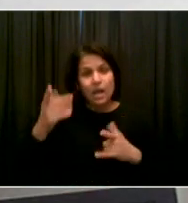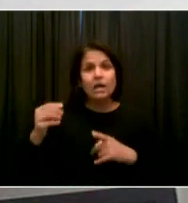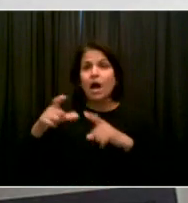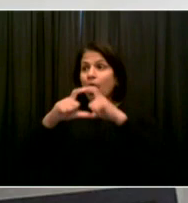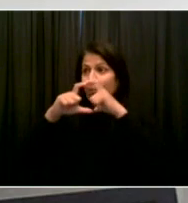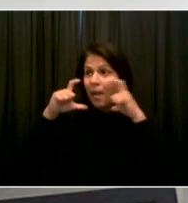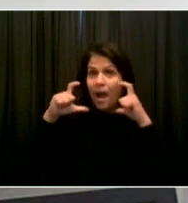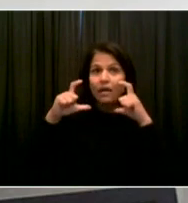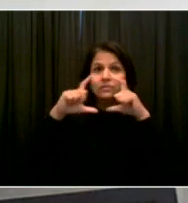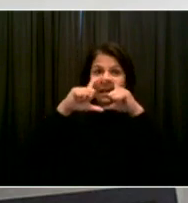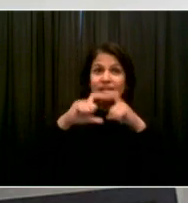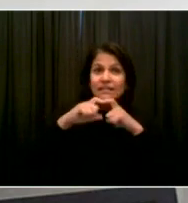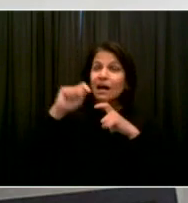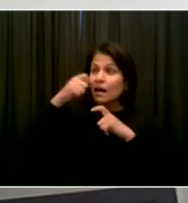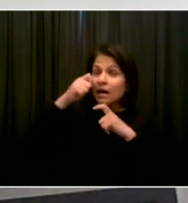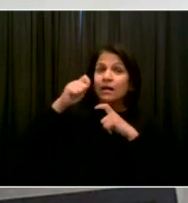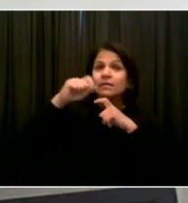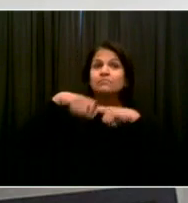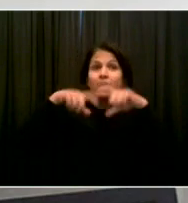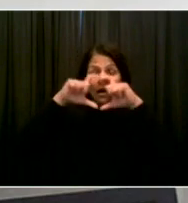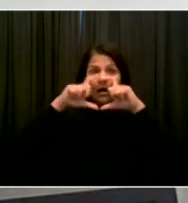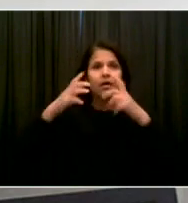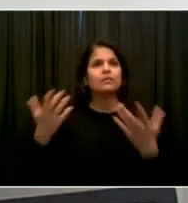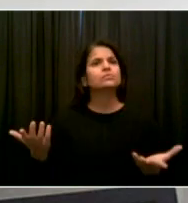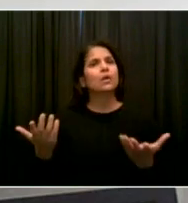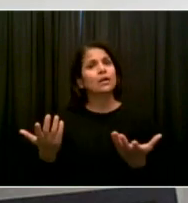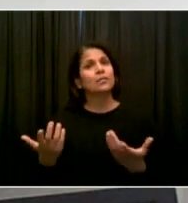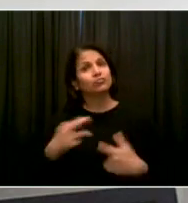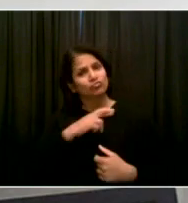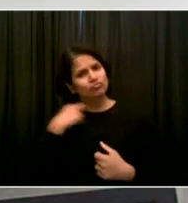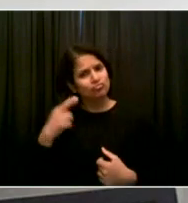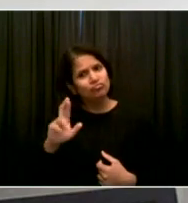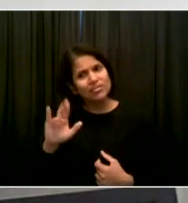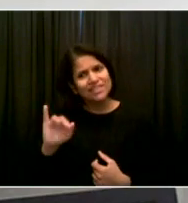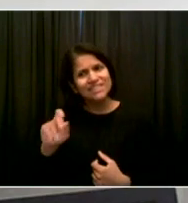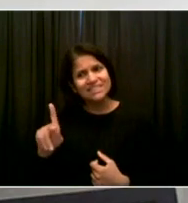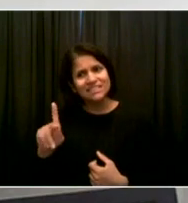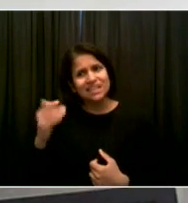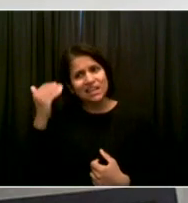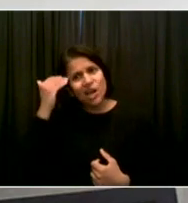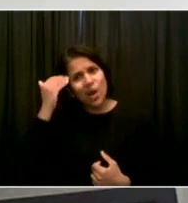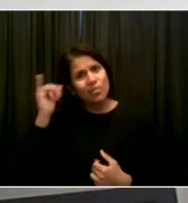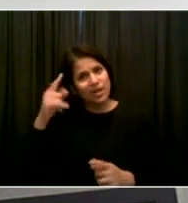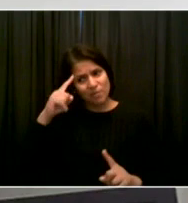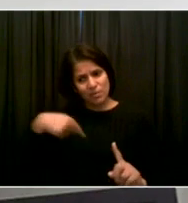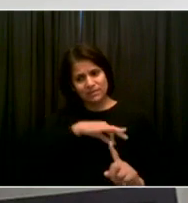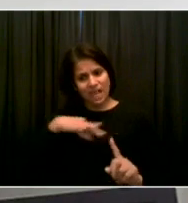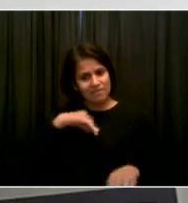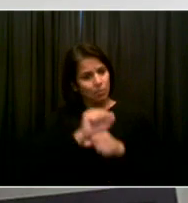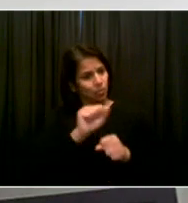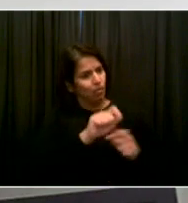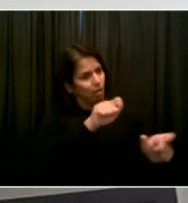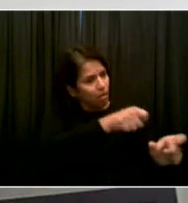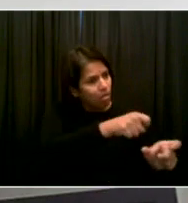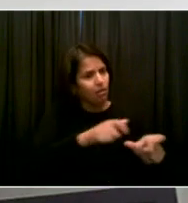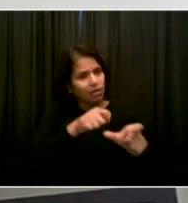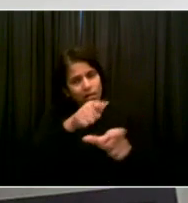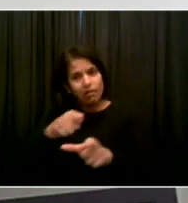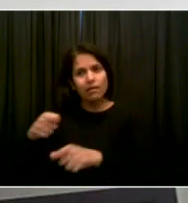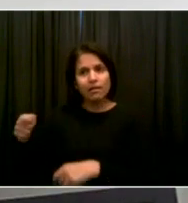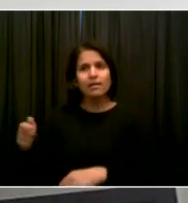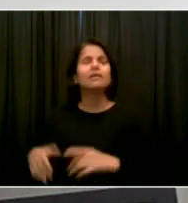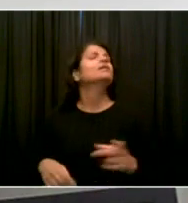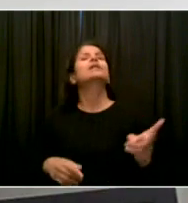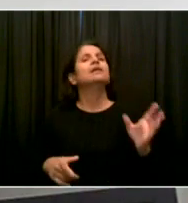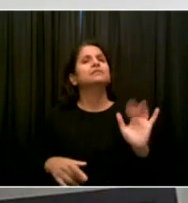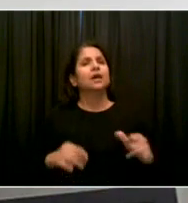on, the patient cannot because you're swabbing their nose. So it's not surprising that people got sick. None, none of